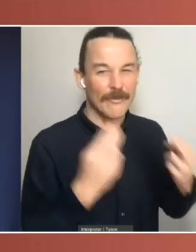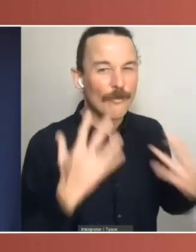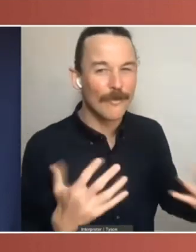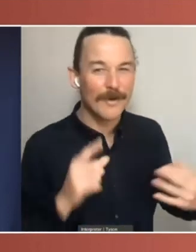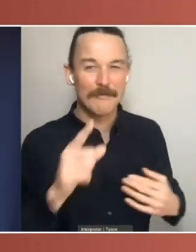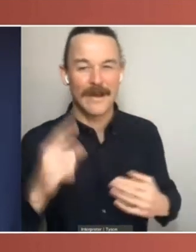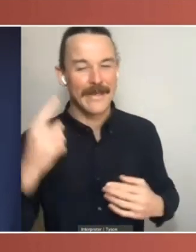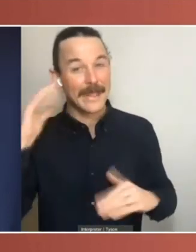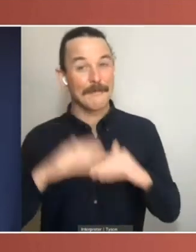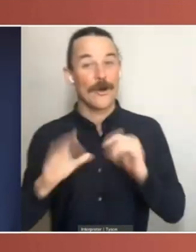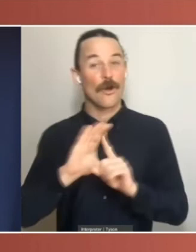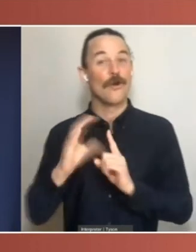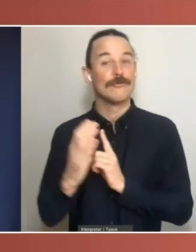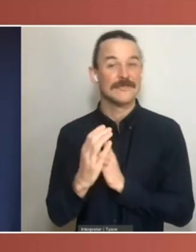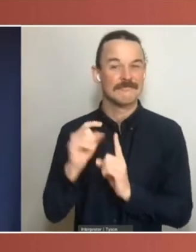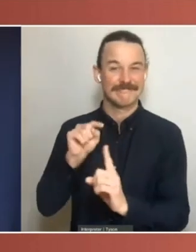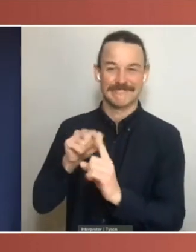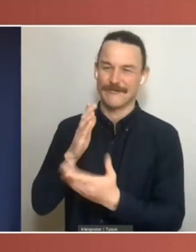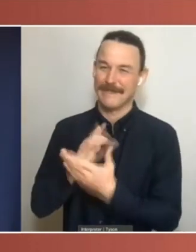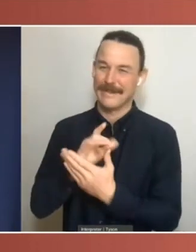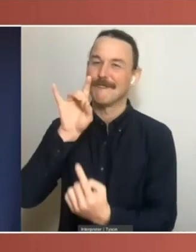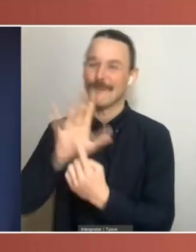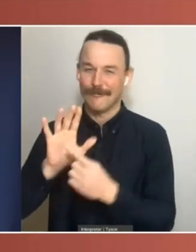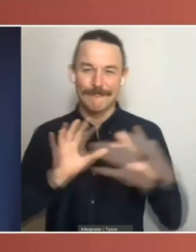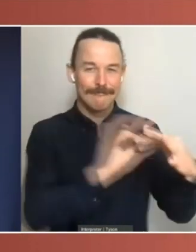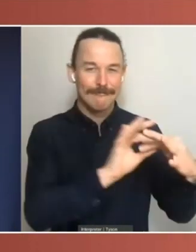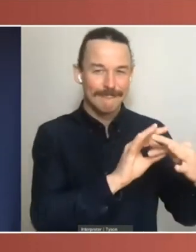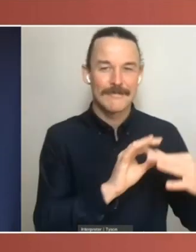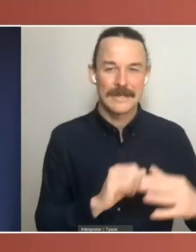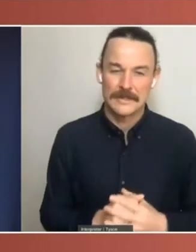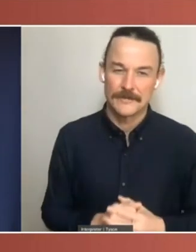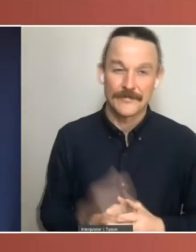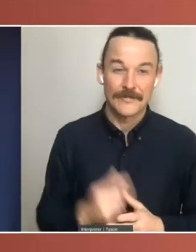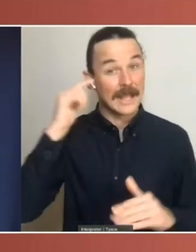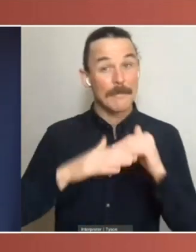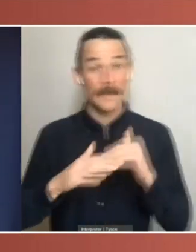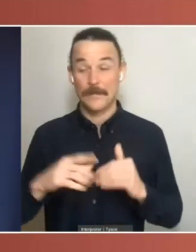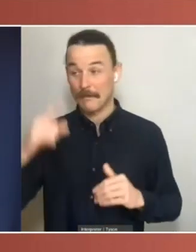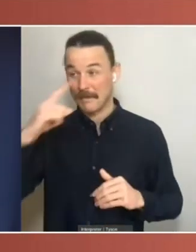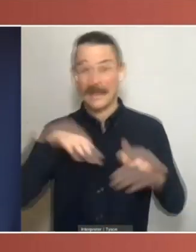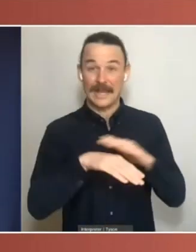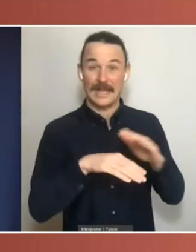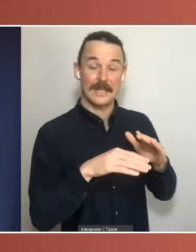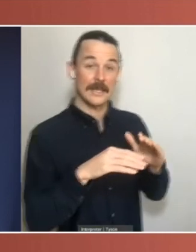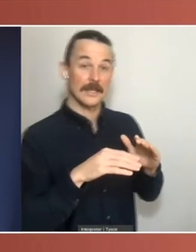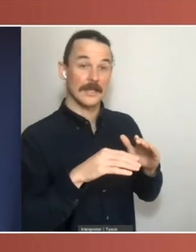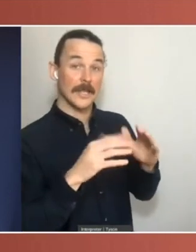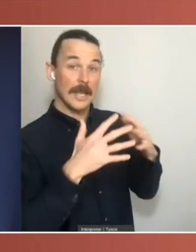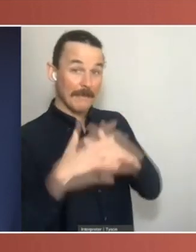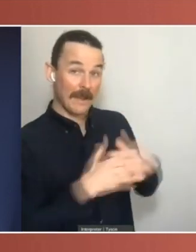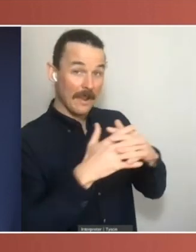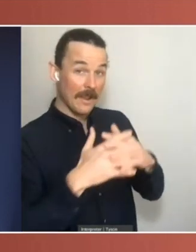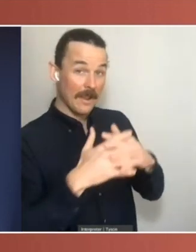witnesses appearing before Senate committees in the United States, attempting to not answer a question